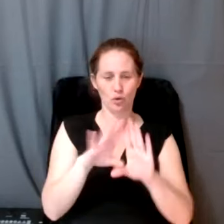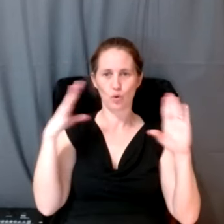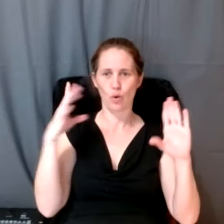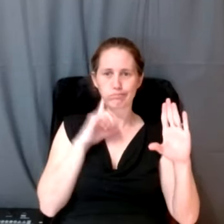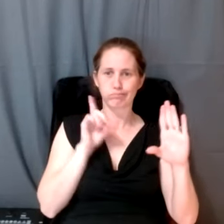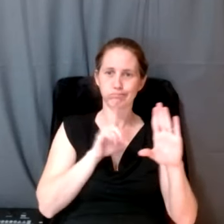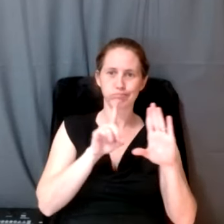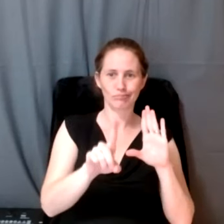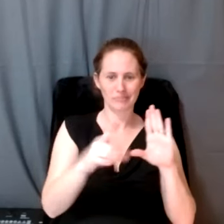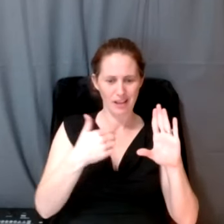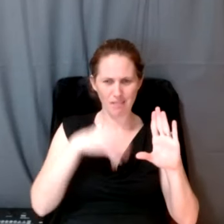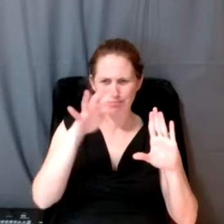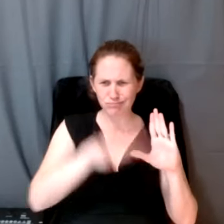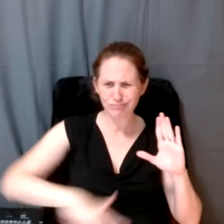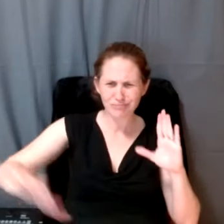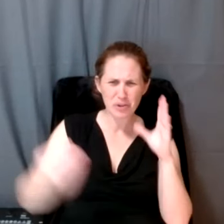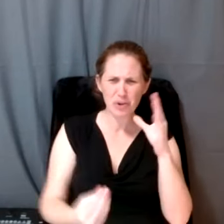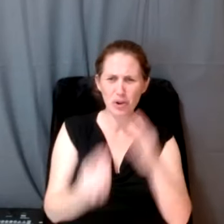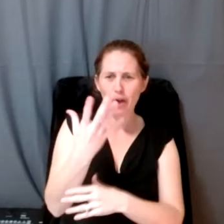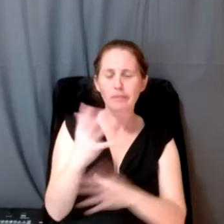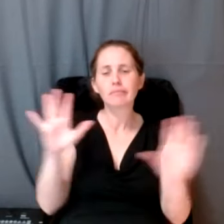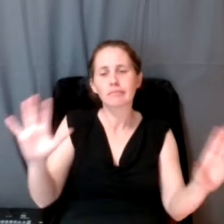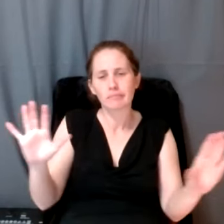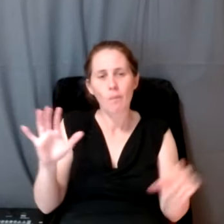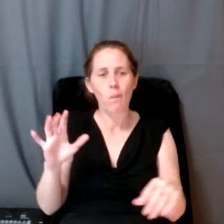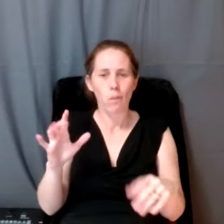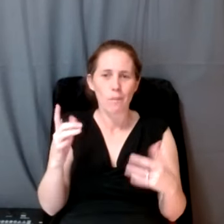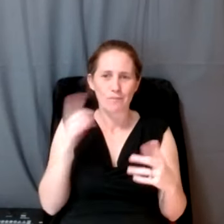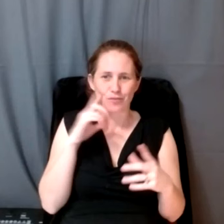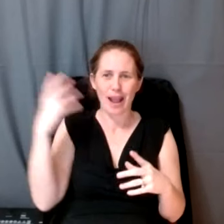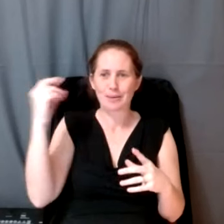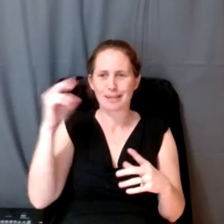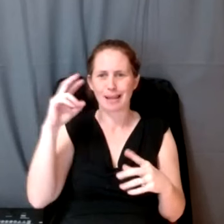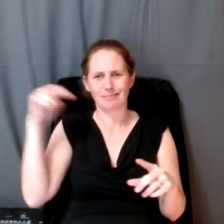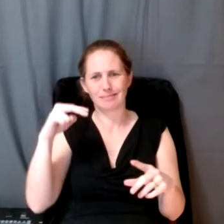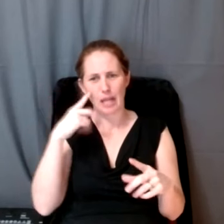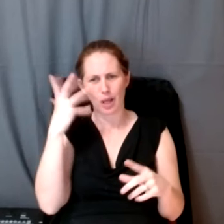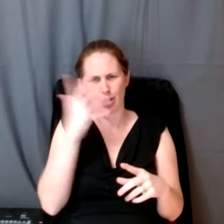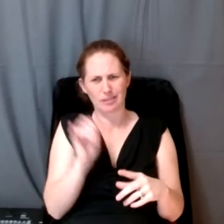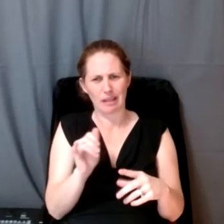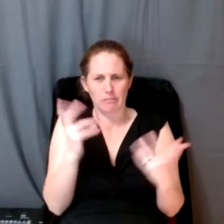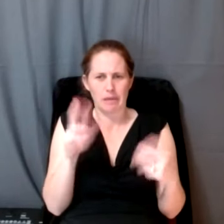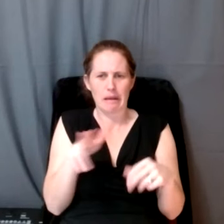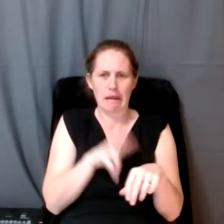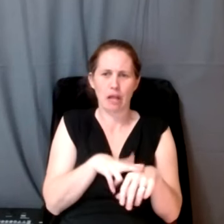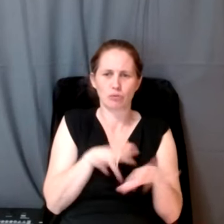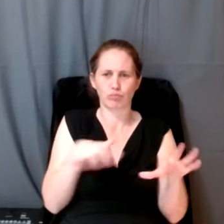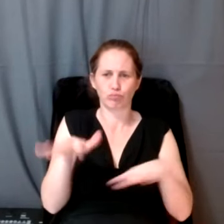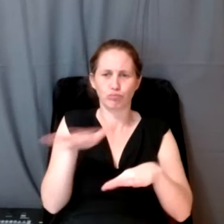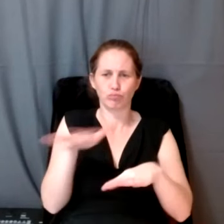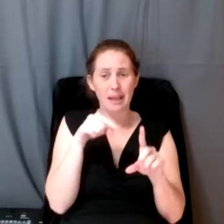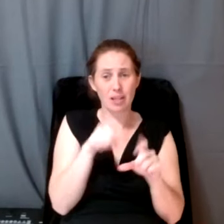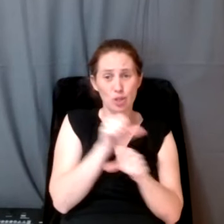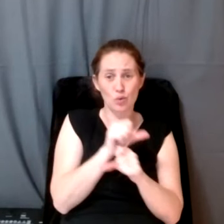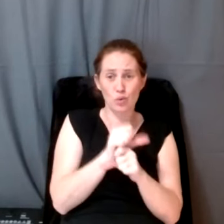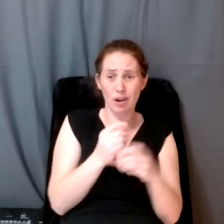literally, and you have an entire garden, even though, you know, to outside to normalize it just appears that it's like a natural kind of thing. This work on